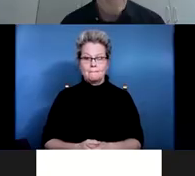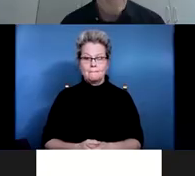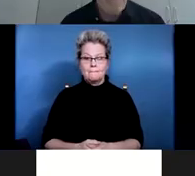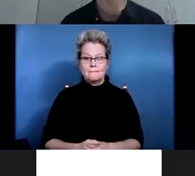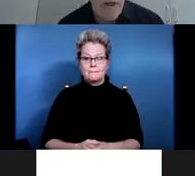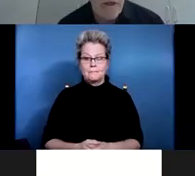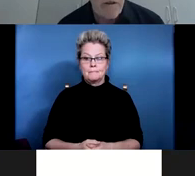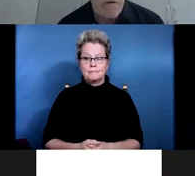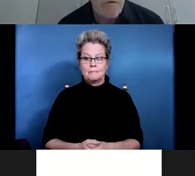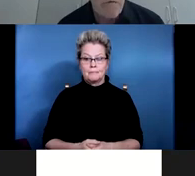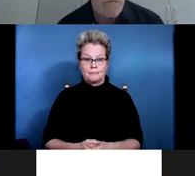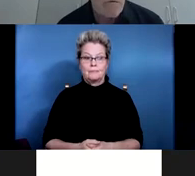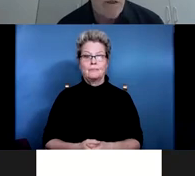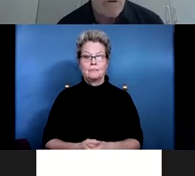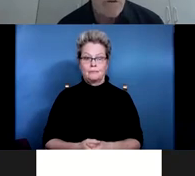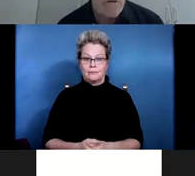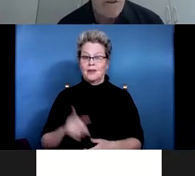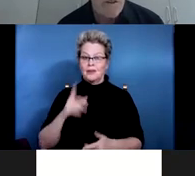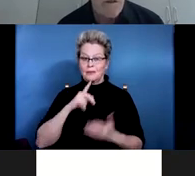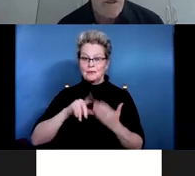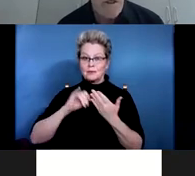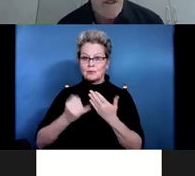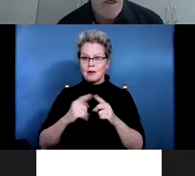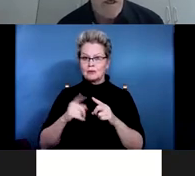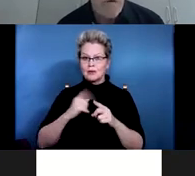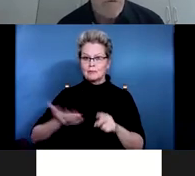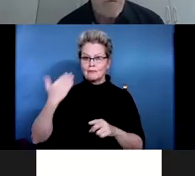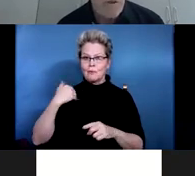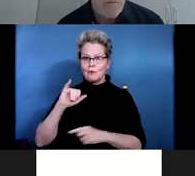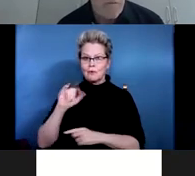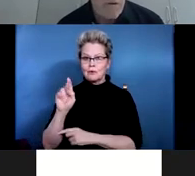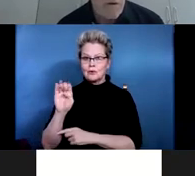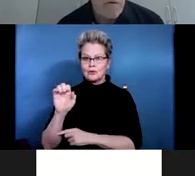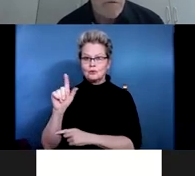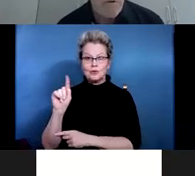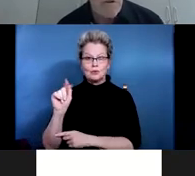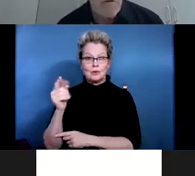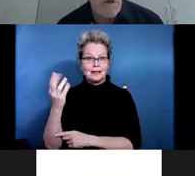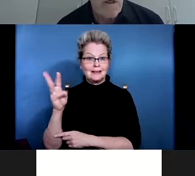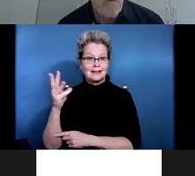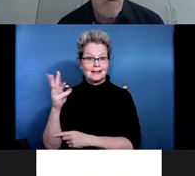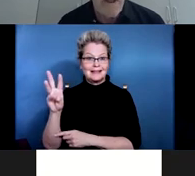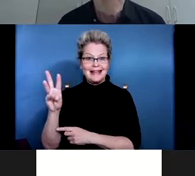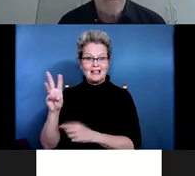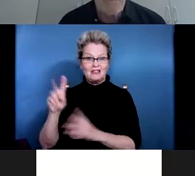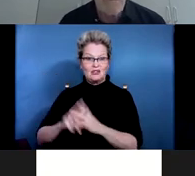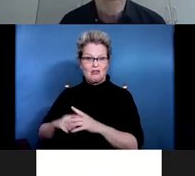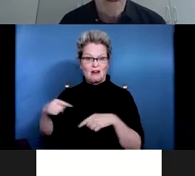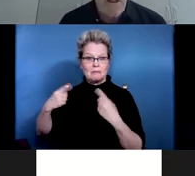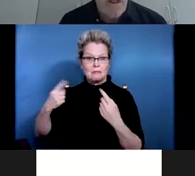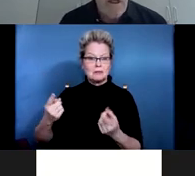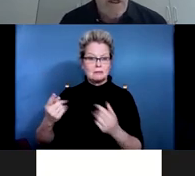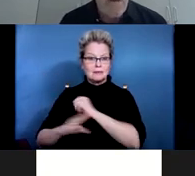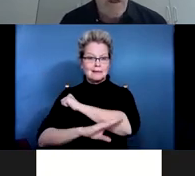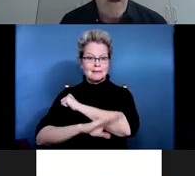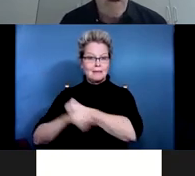a project back in June 2016, uh, through September of this year, uh, we have served,